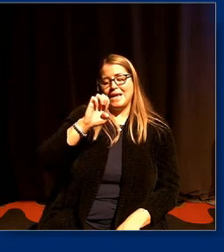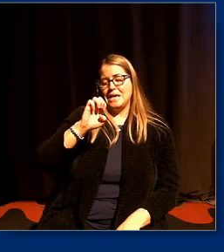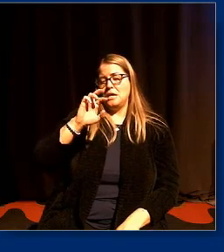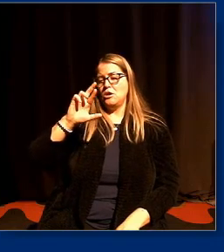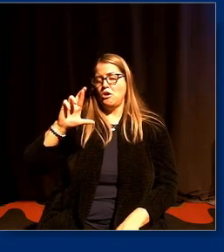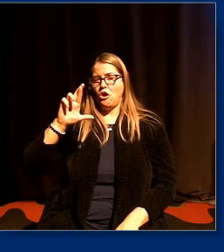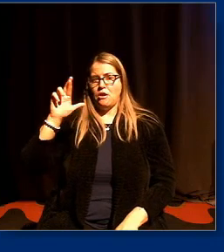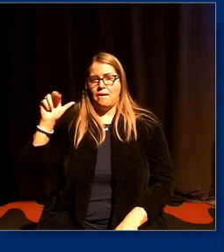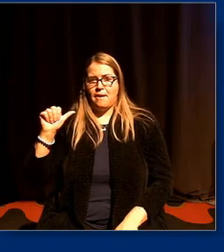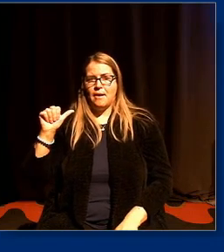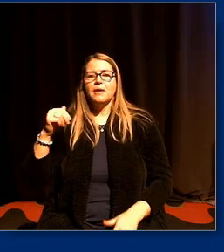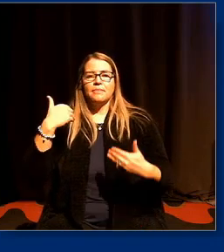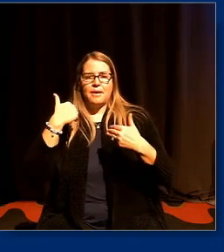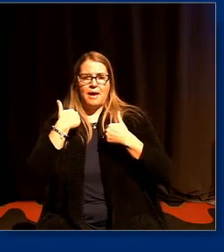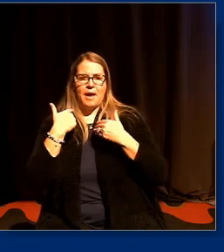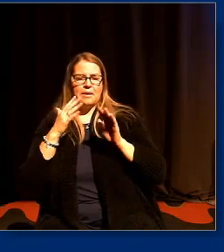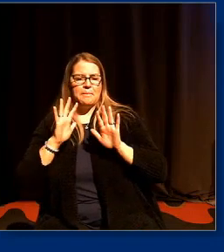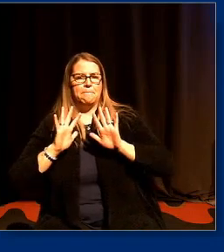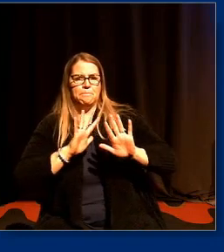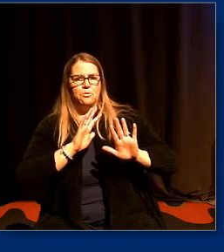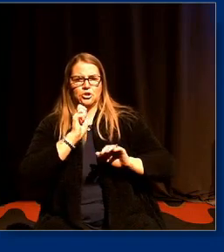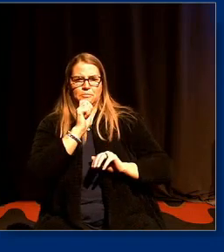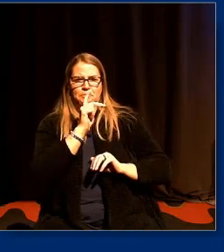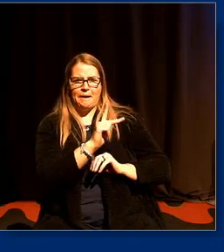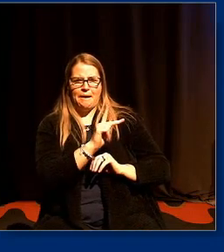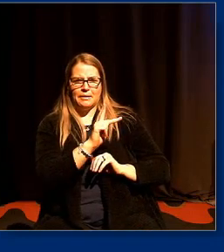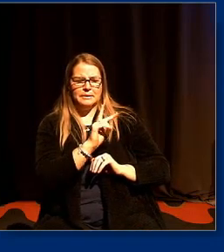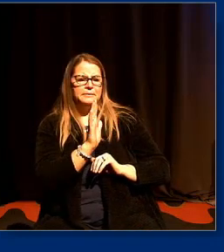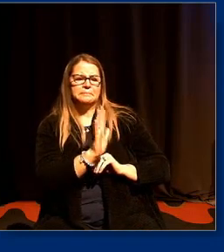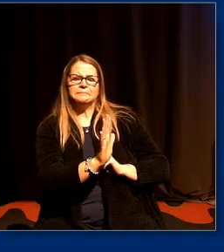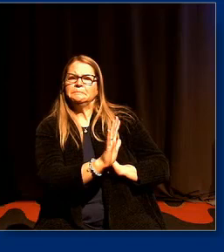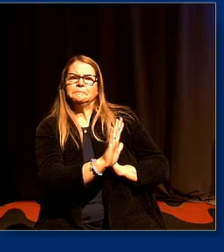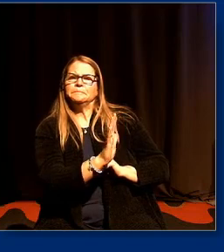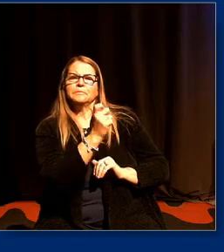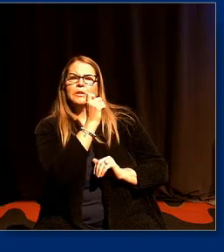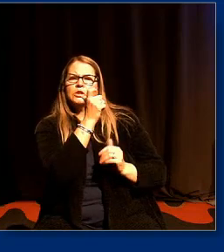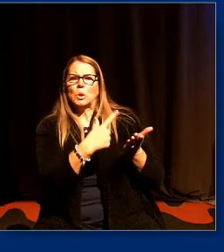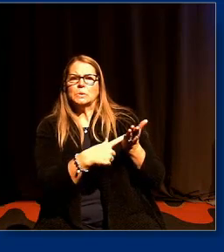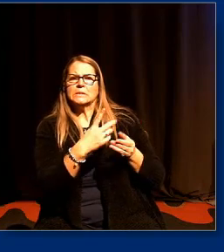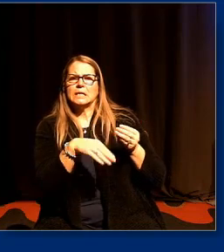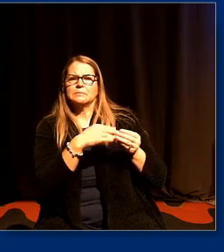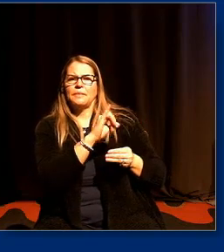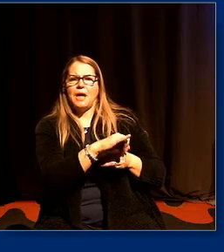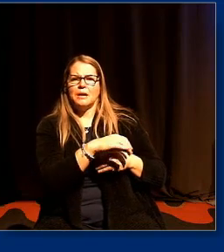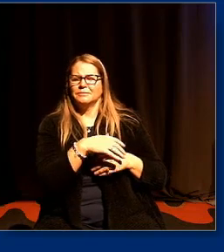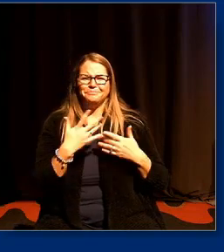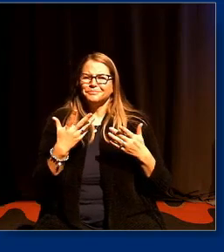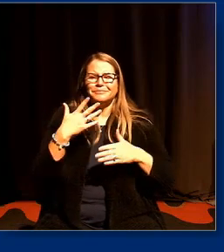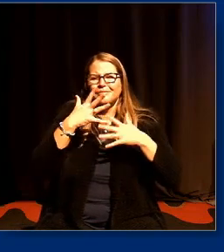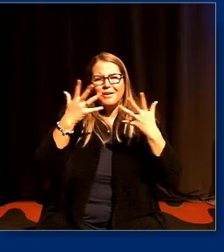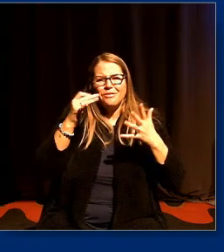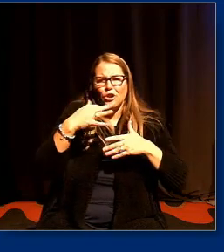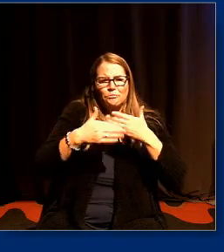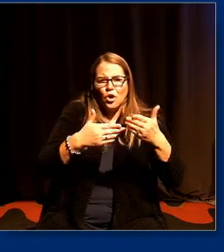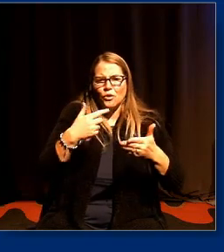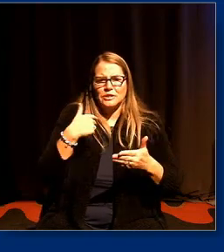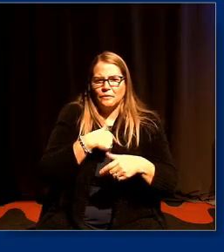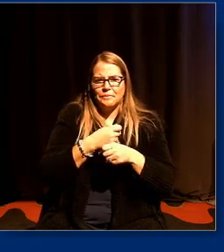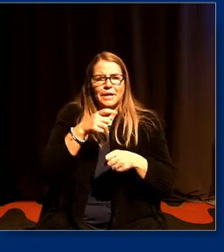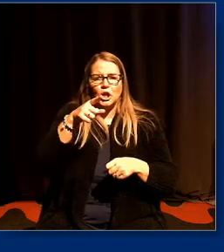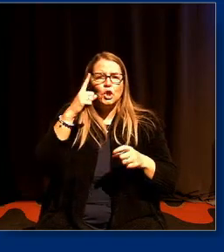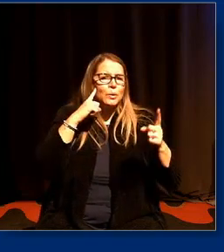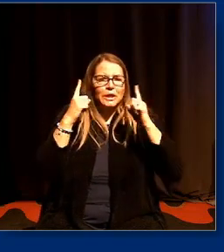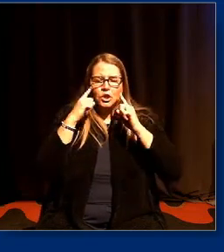immediate pushback um it's too crude um what about all the progress that we've made i mean one of the things that you constantly hear